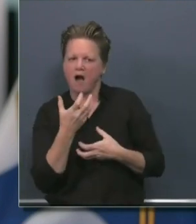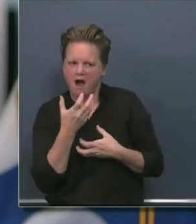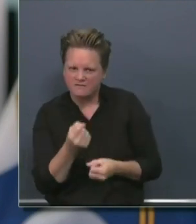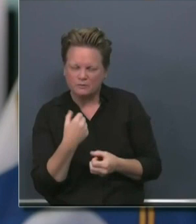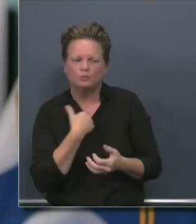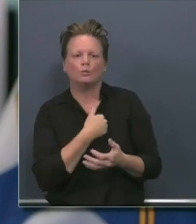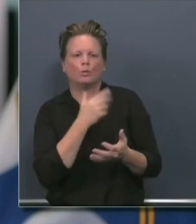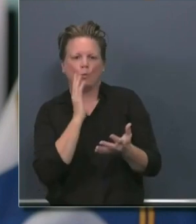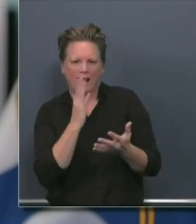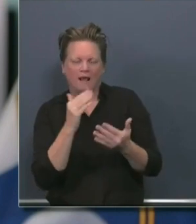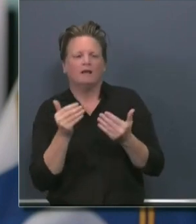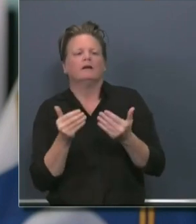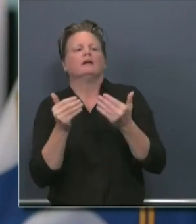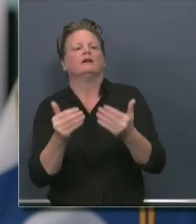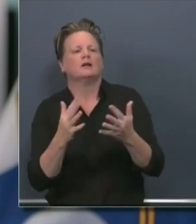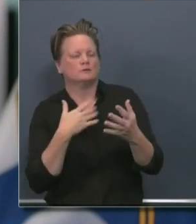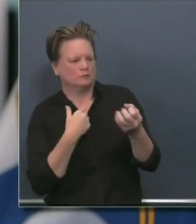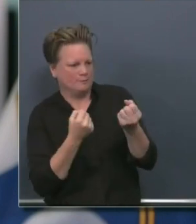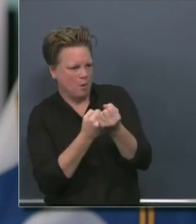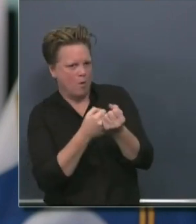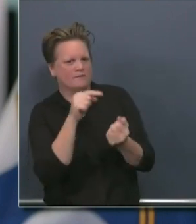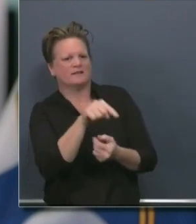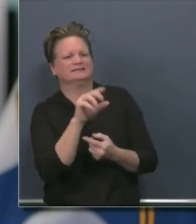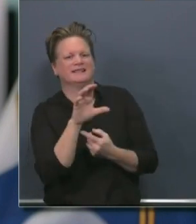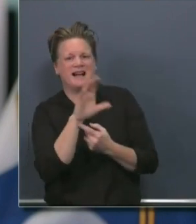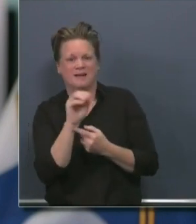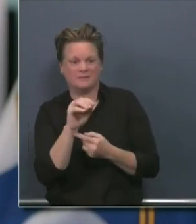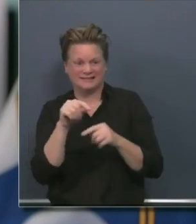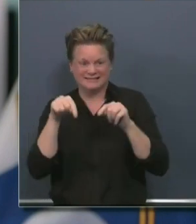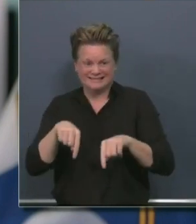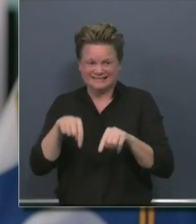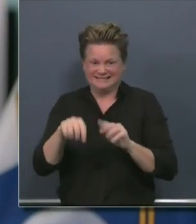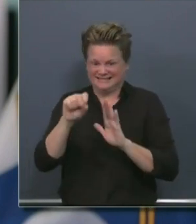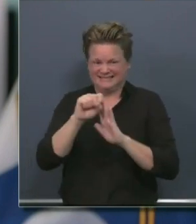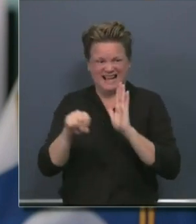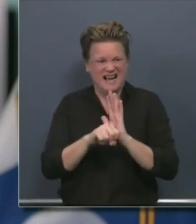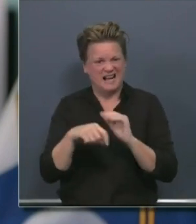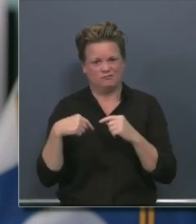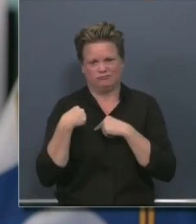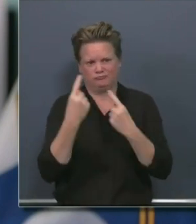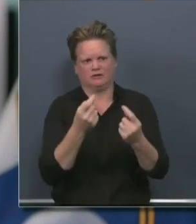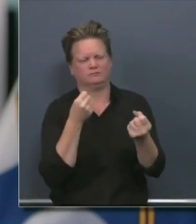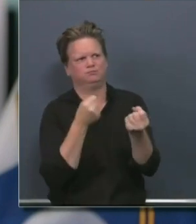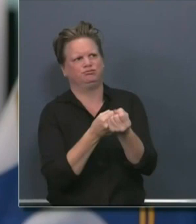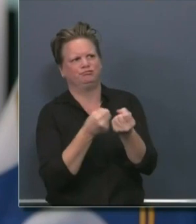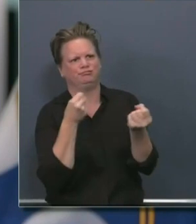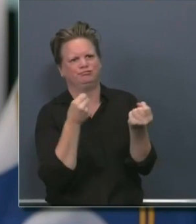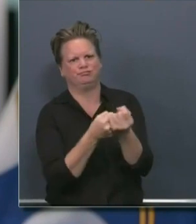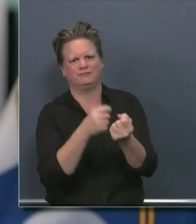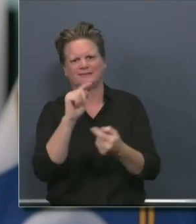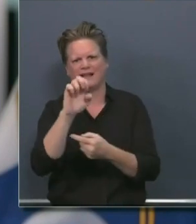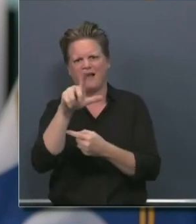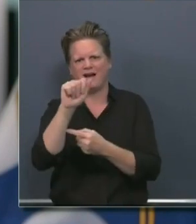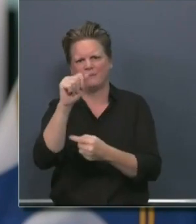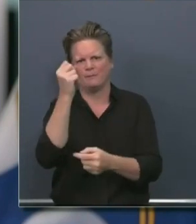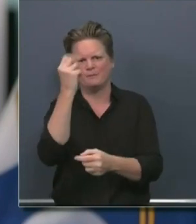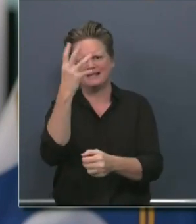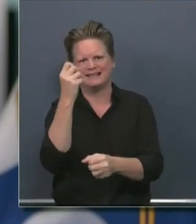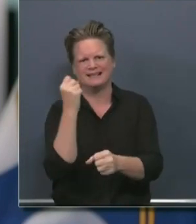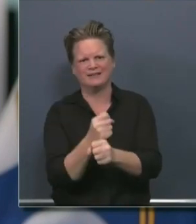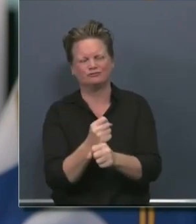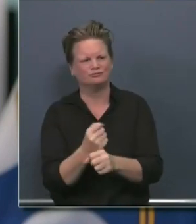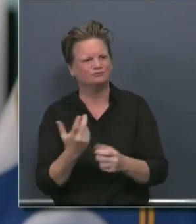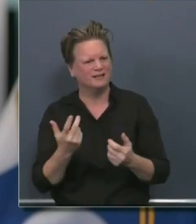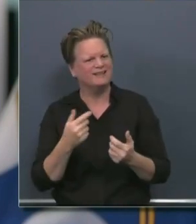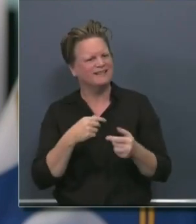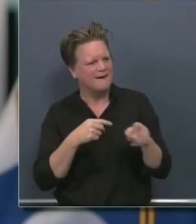that this state has substantively supported, uh, for now many, many years. And in return, uh,